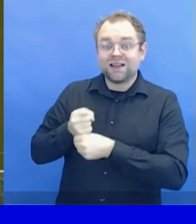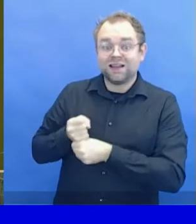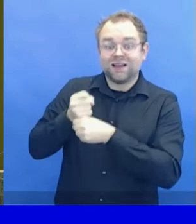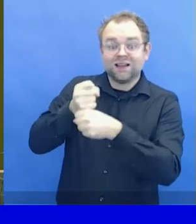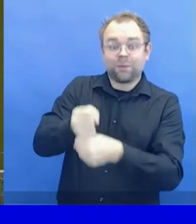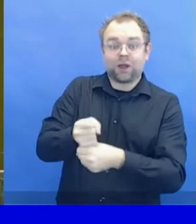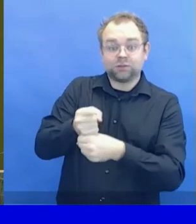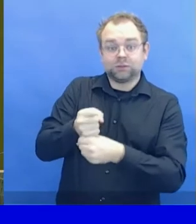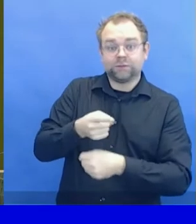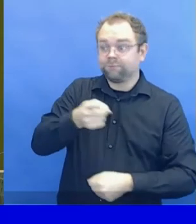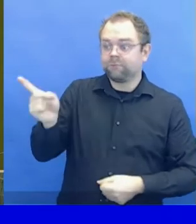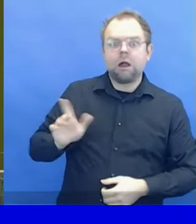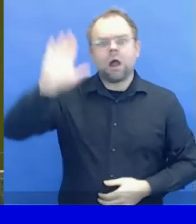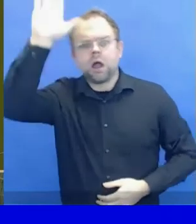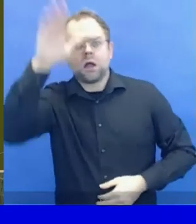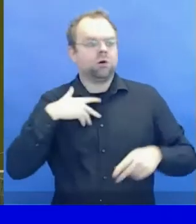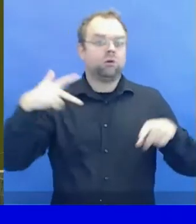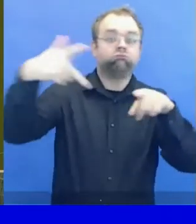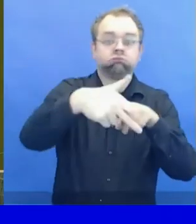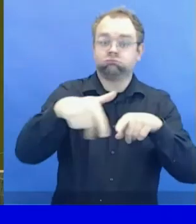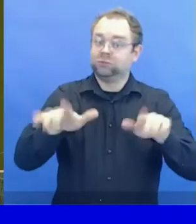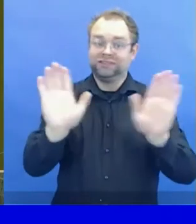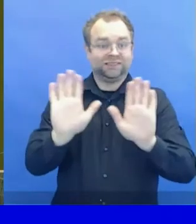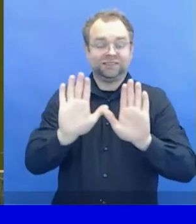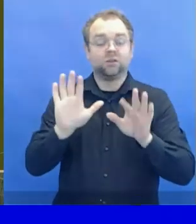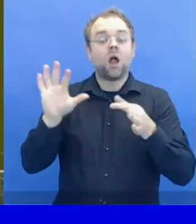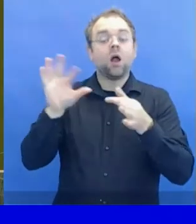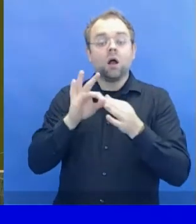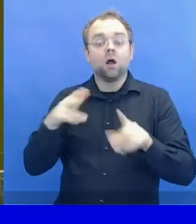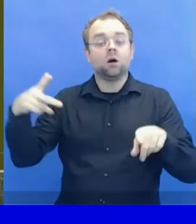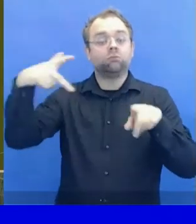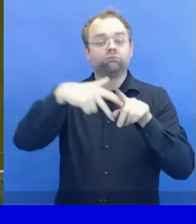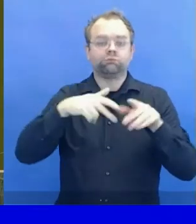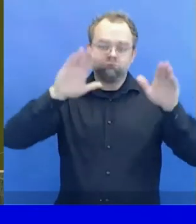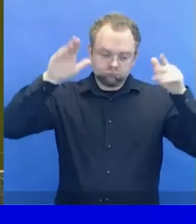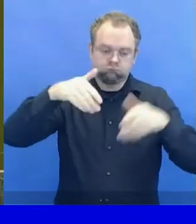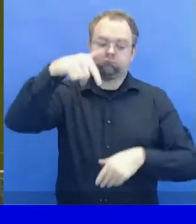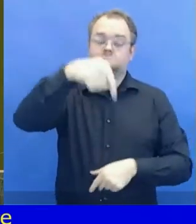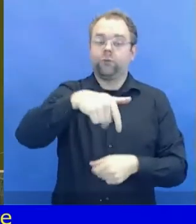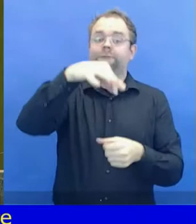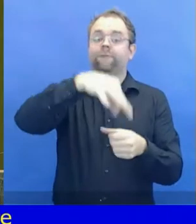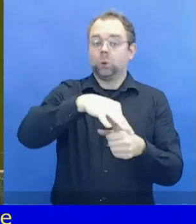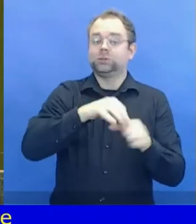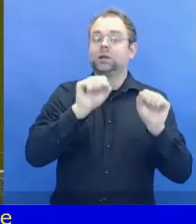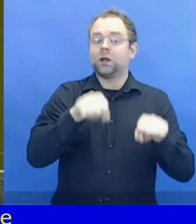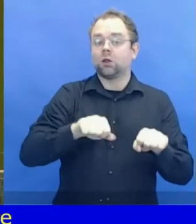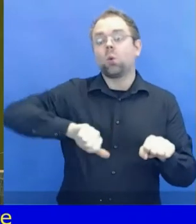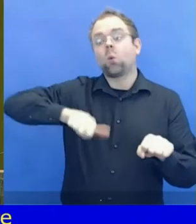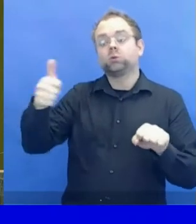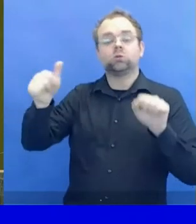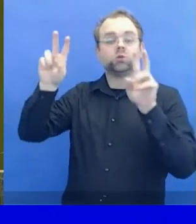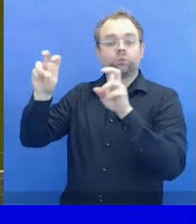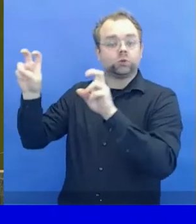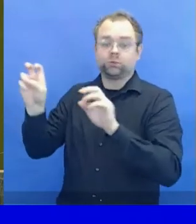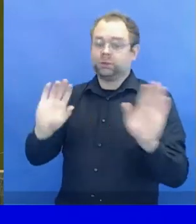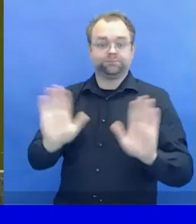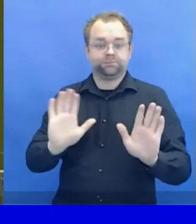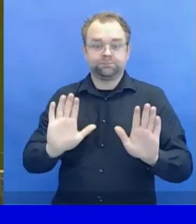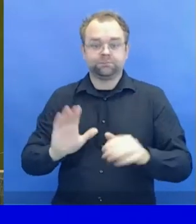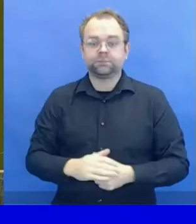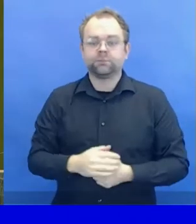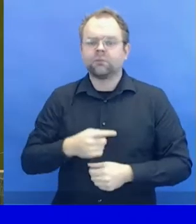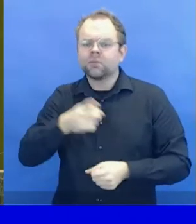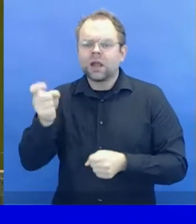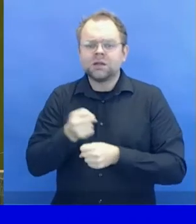so that the voting process can proceed in an orderly manner and the appropriate safety precautions can be